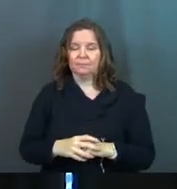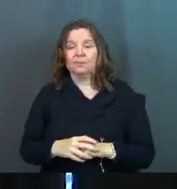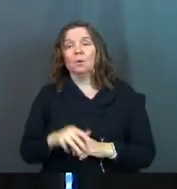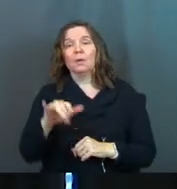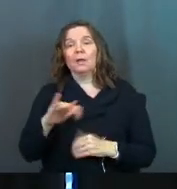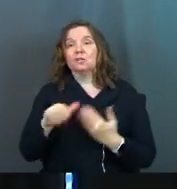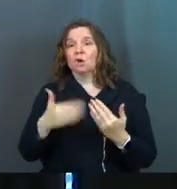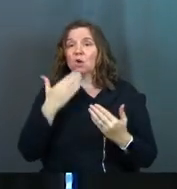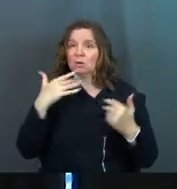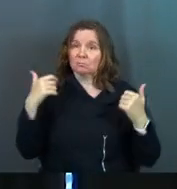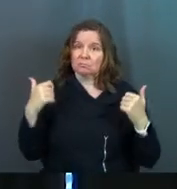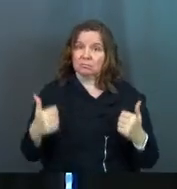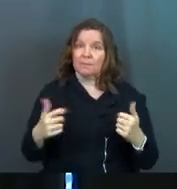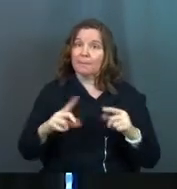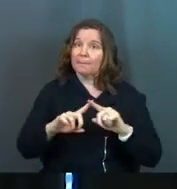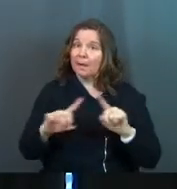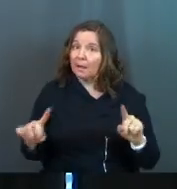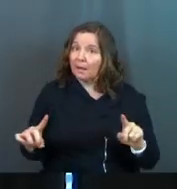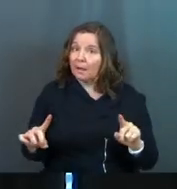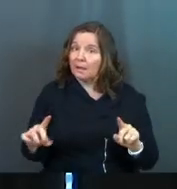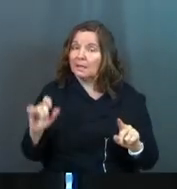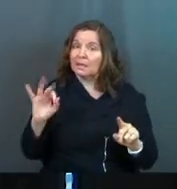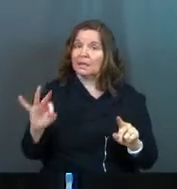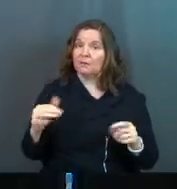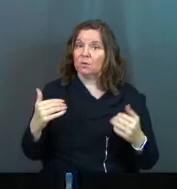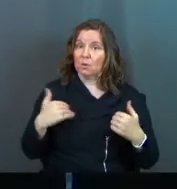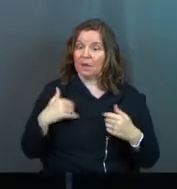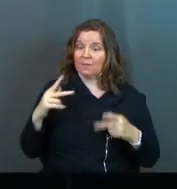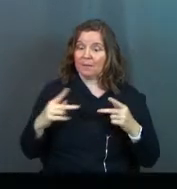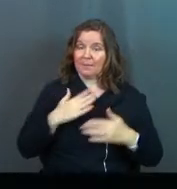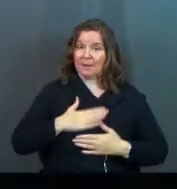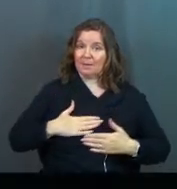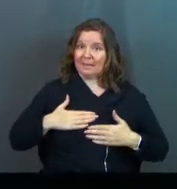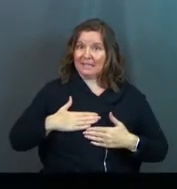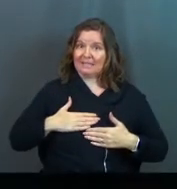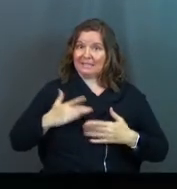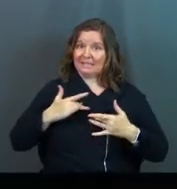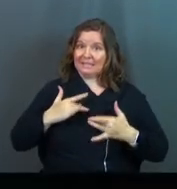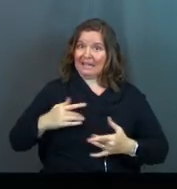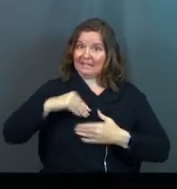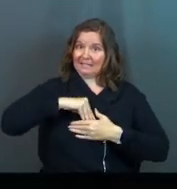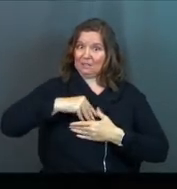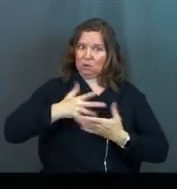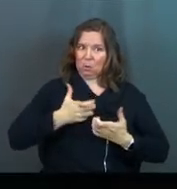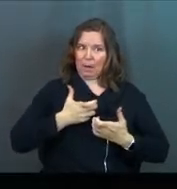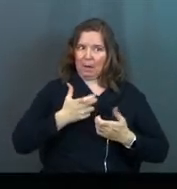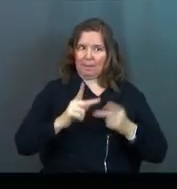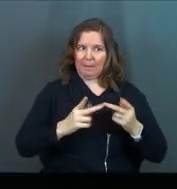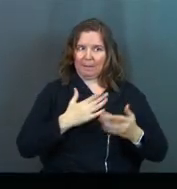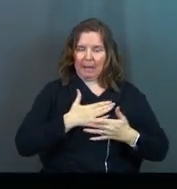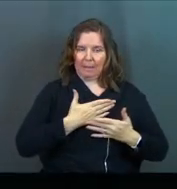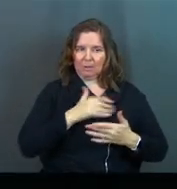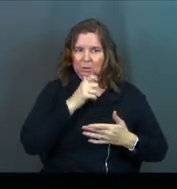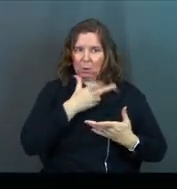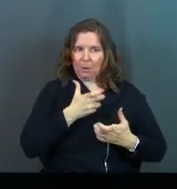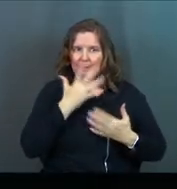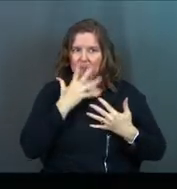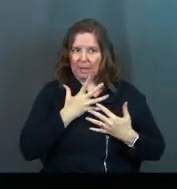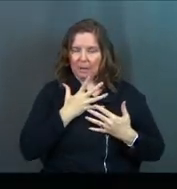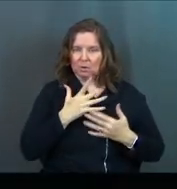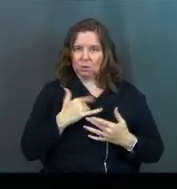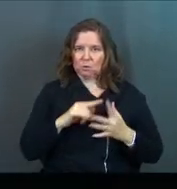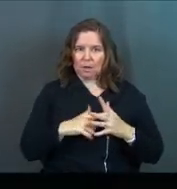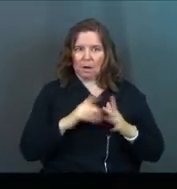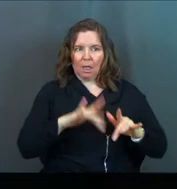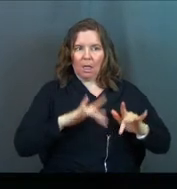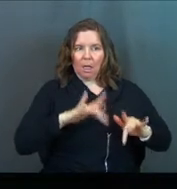So that's all good. But if you've got people-pleasing, codependent tendencies, you start down that road of compassion and